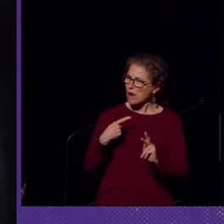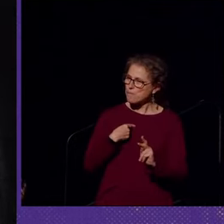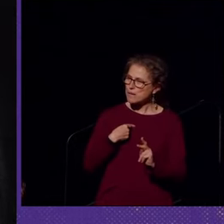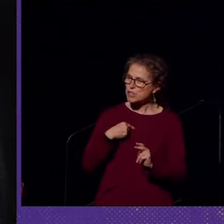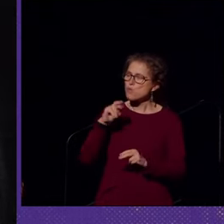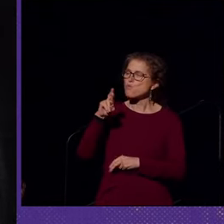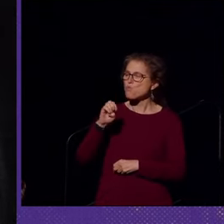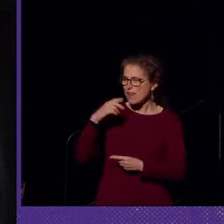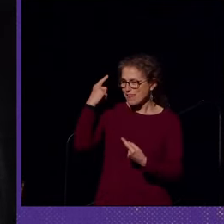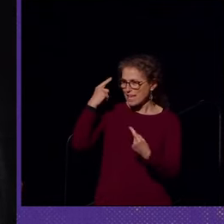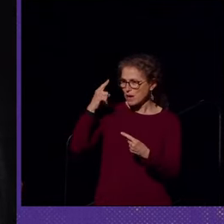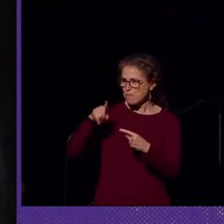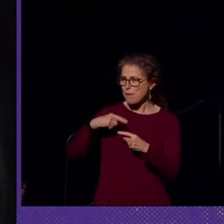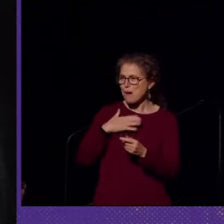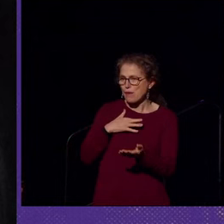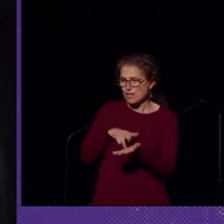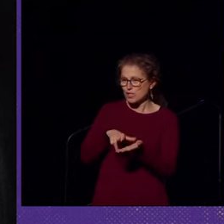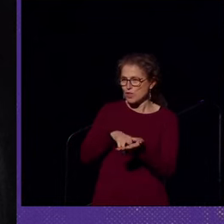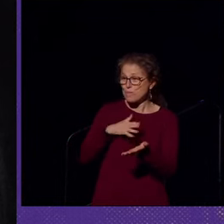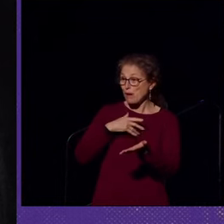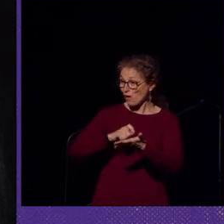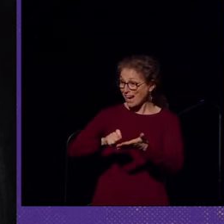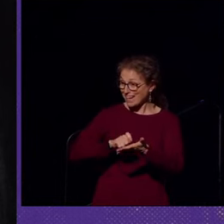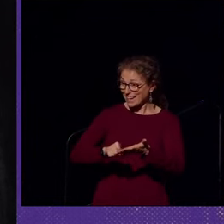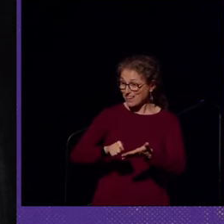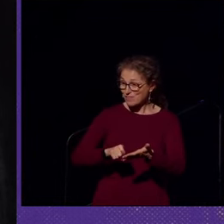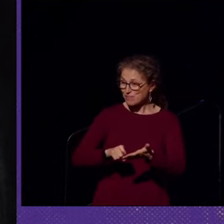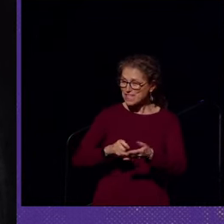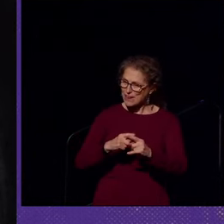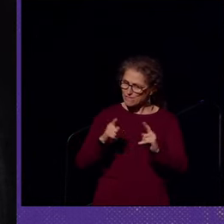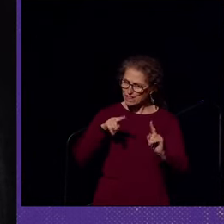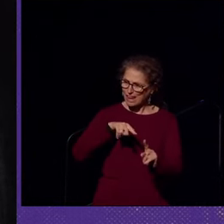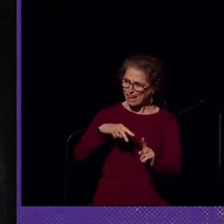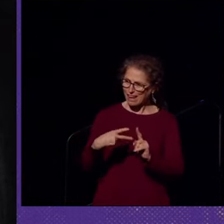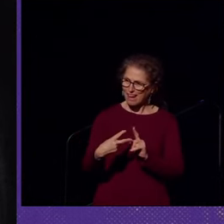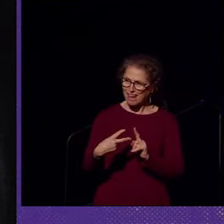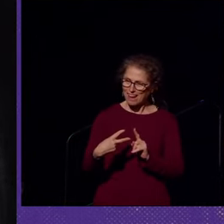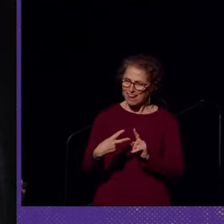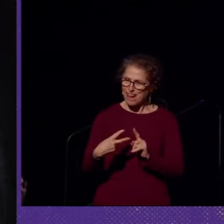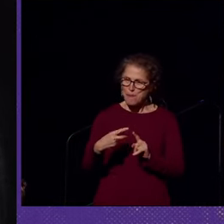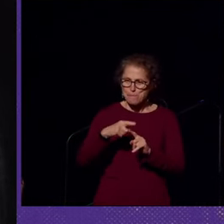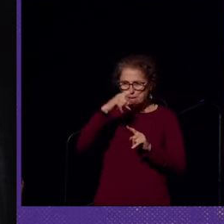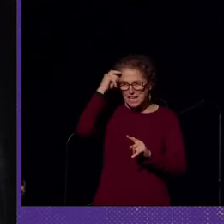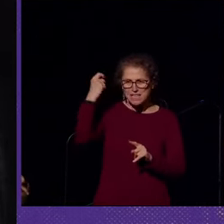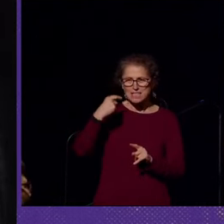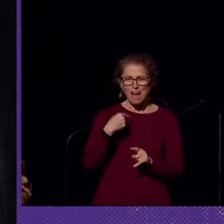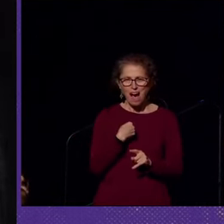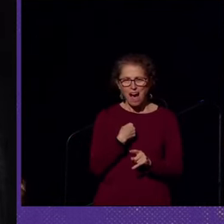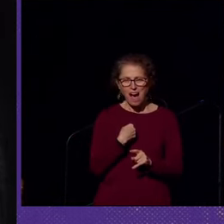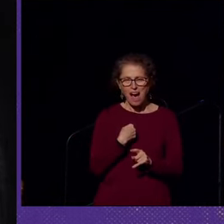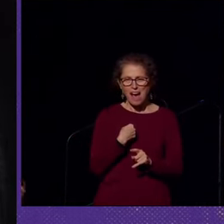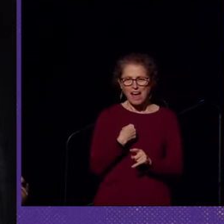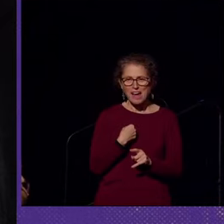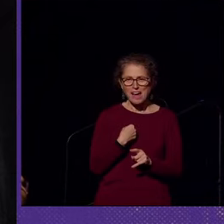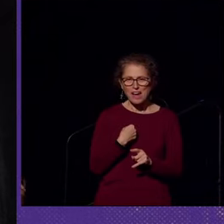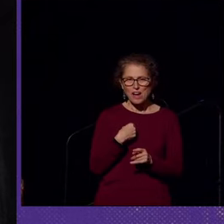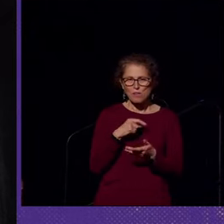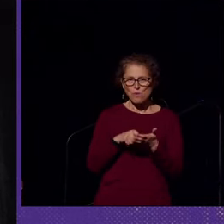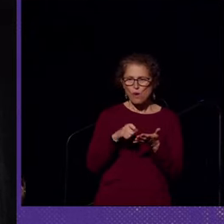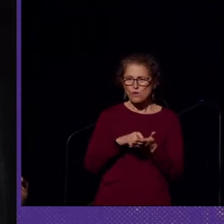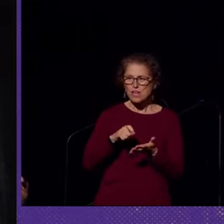rethink about my research, my writing, a little bit differently. Because I wrote Hearing Happiness